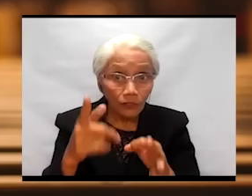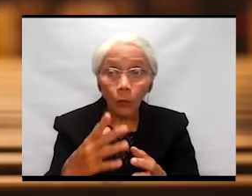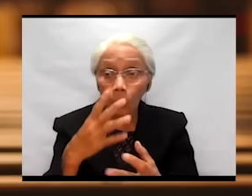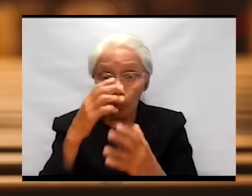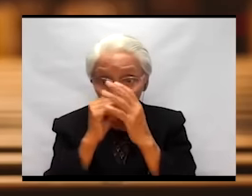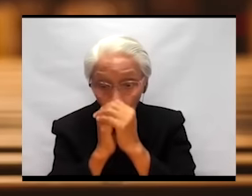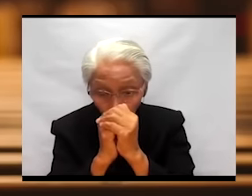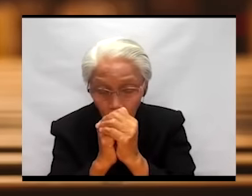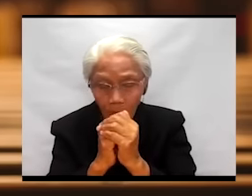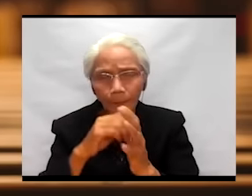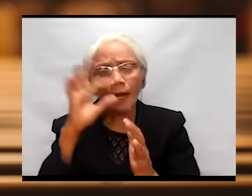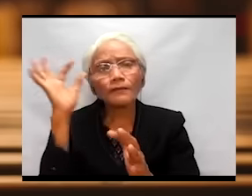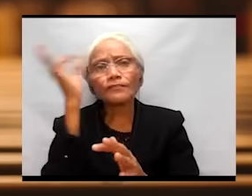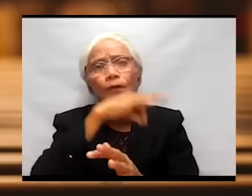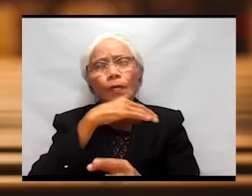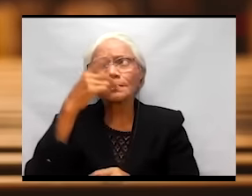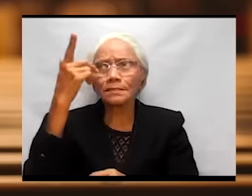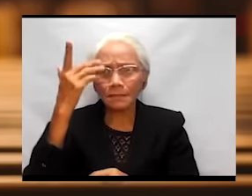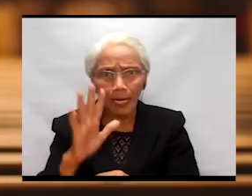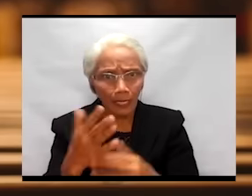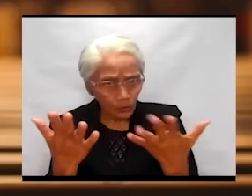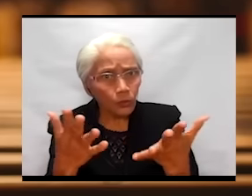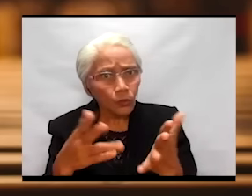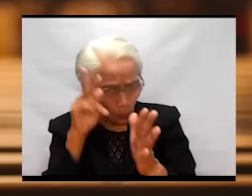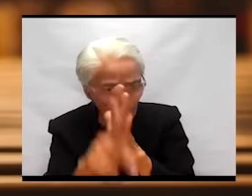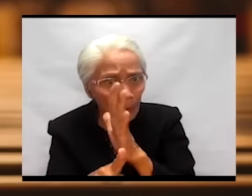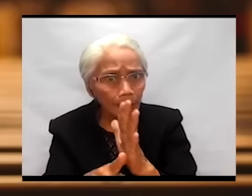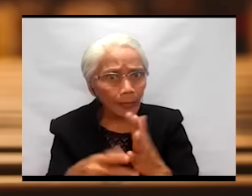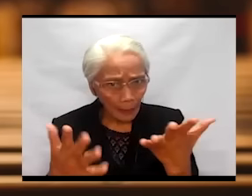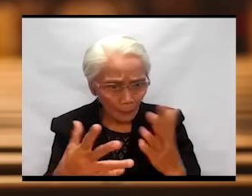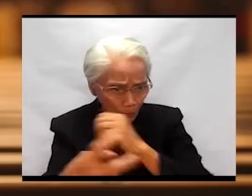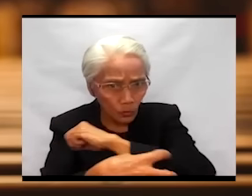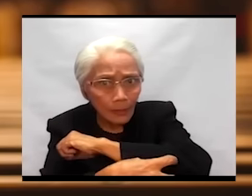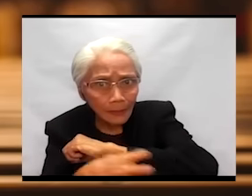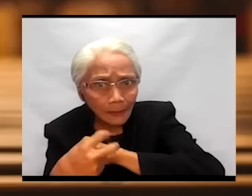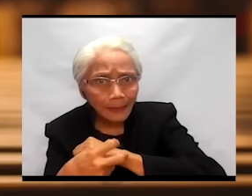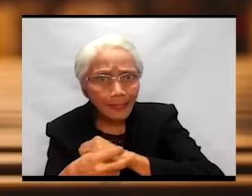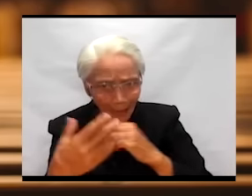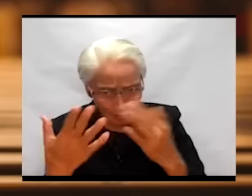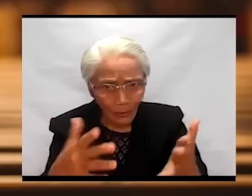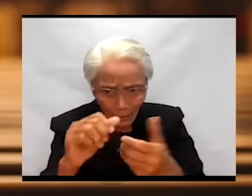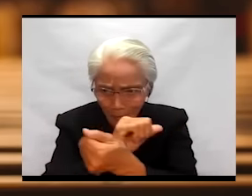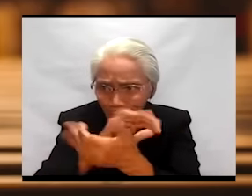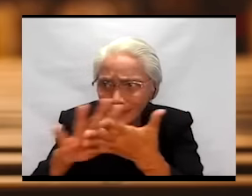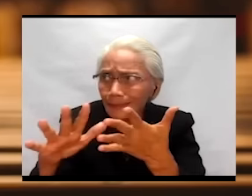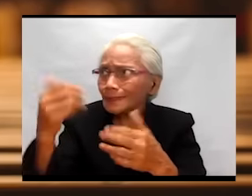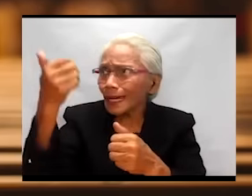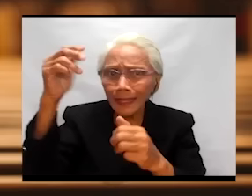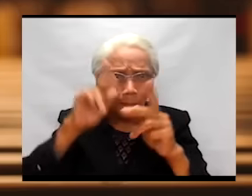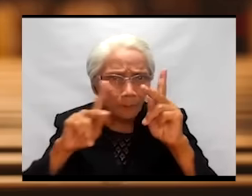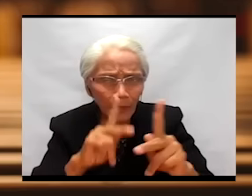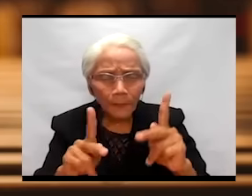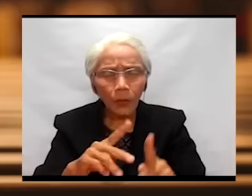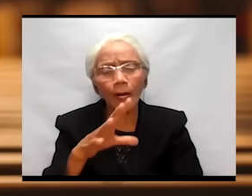will kill. You will steal. You will destroy other people. And you are a slave again.